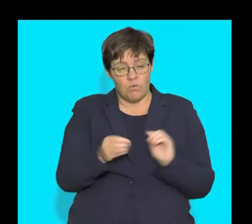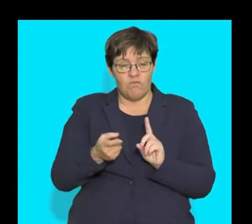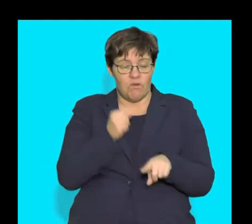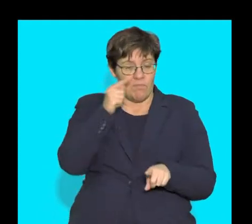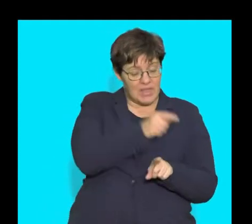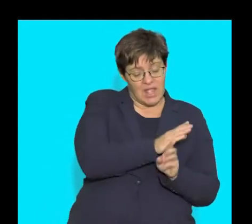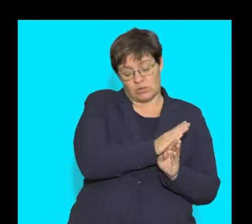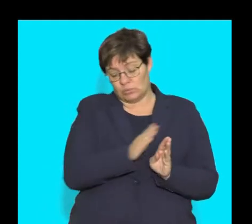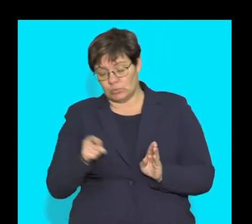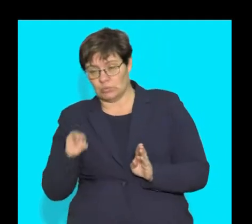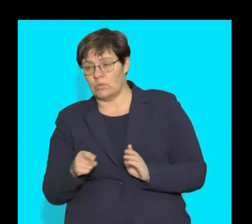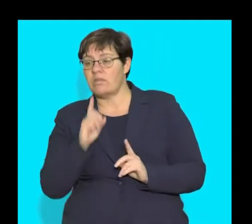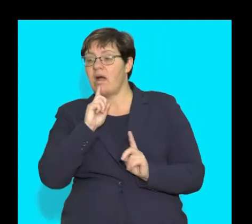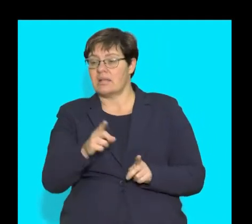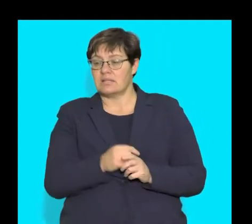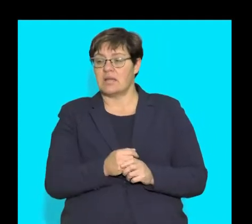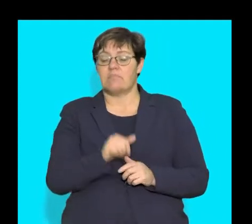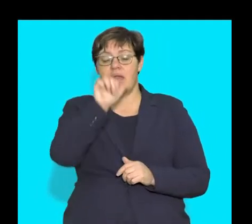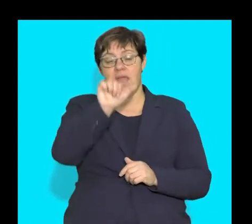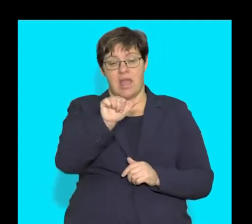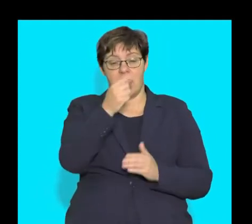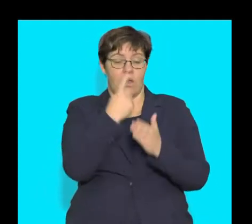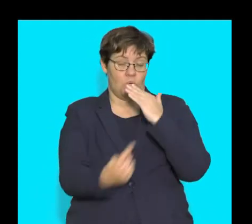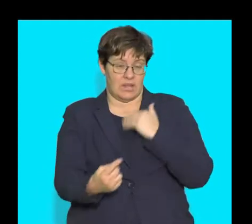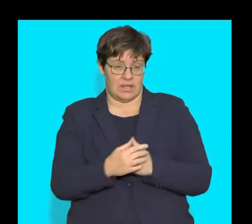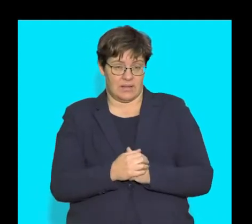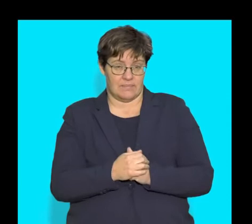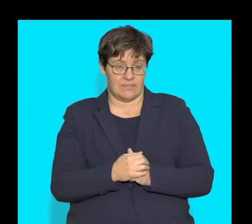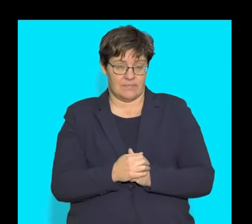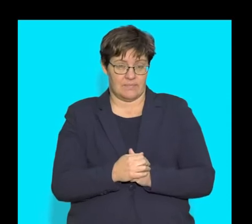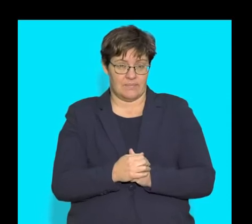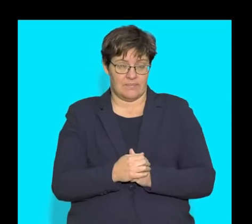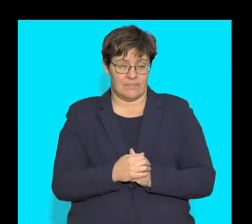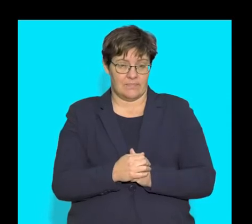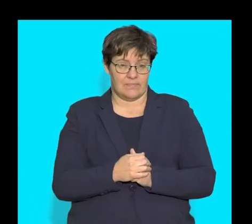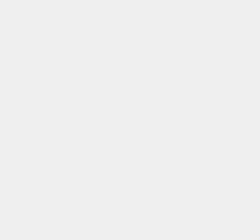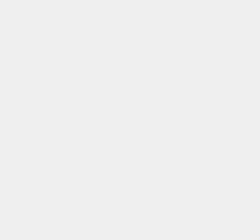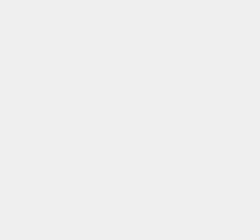moving through. So the answer here will be A only.